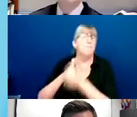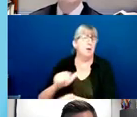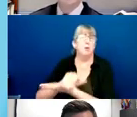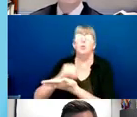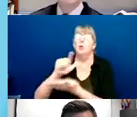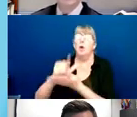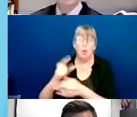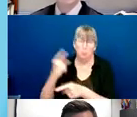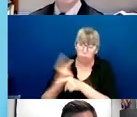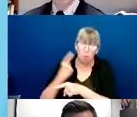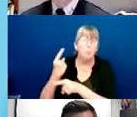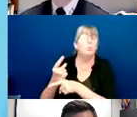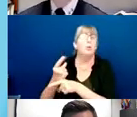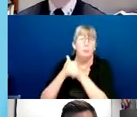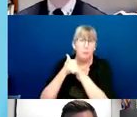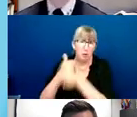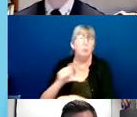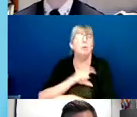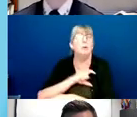police policies.